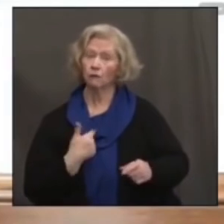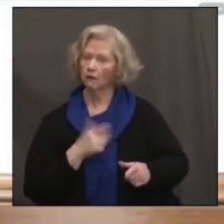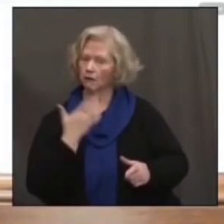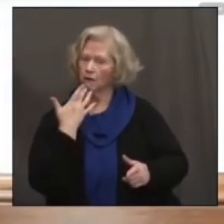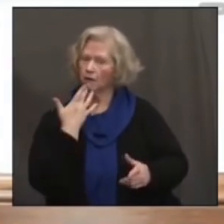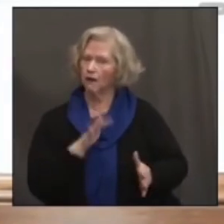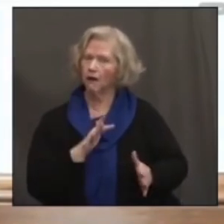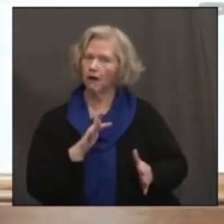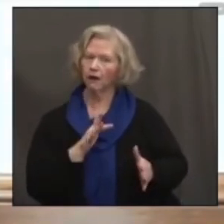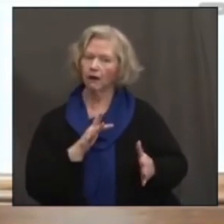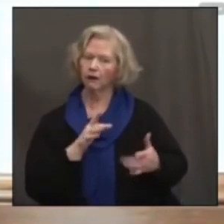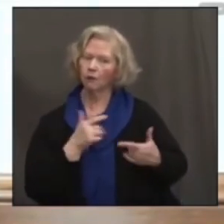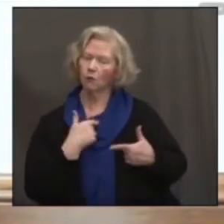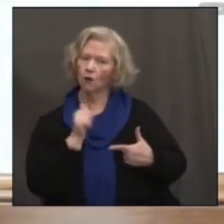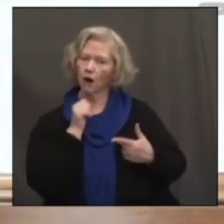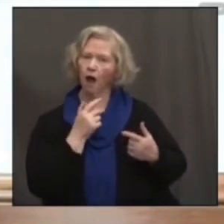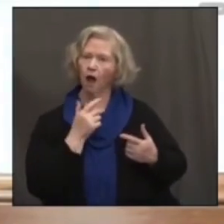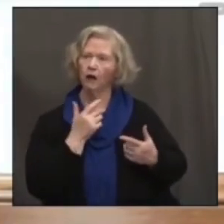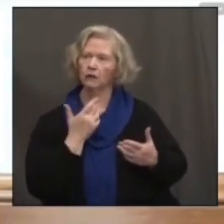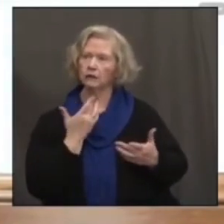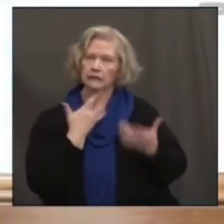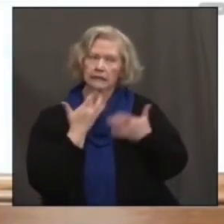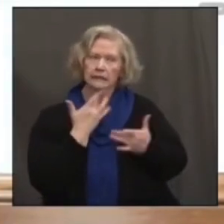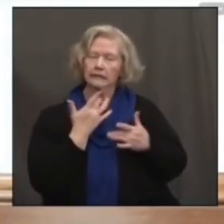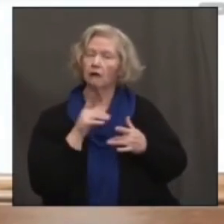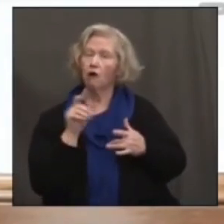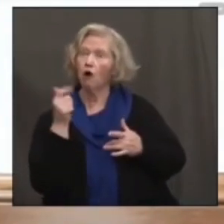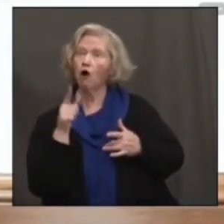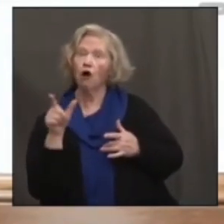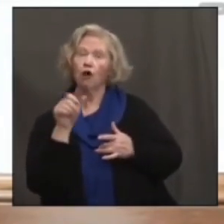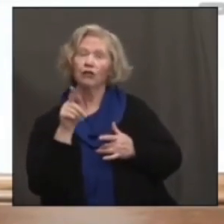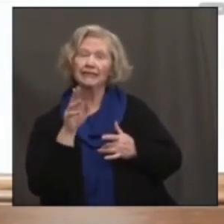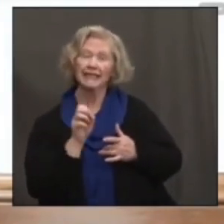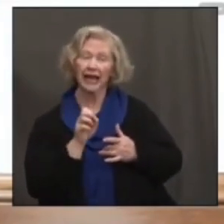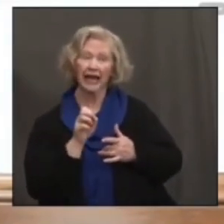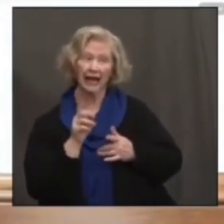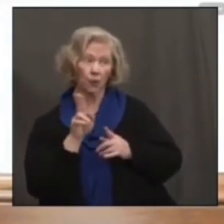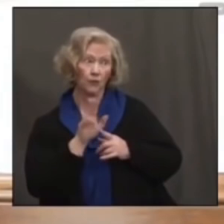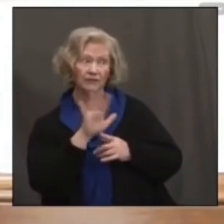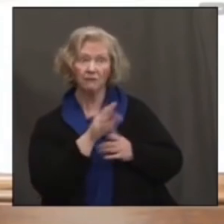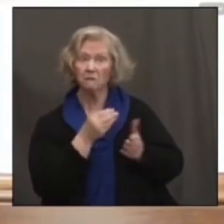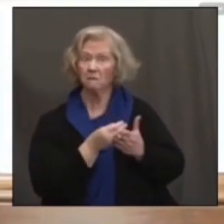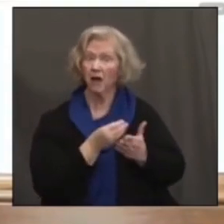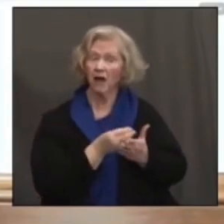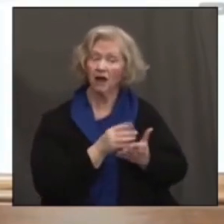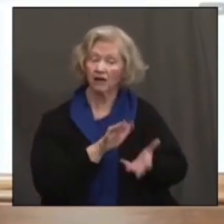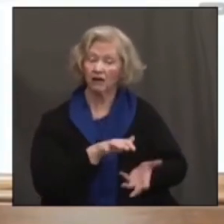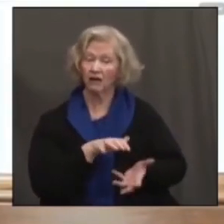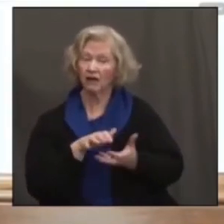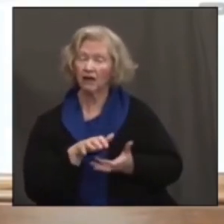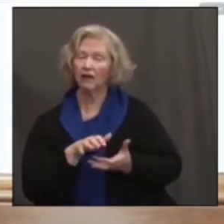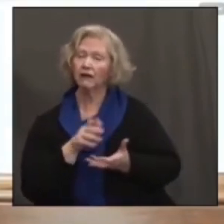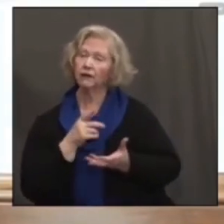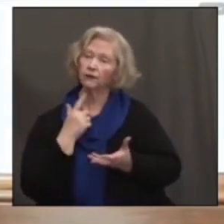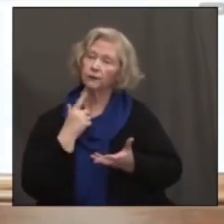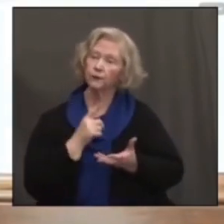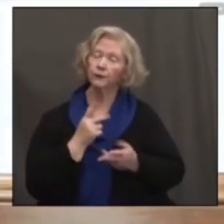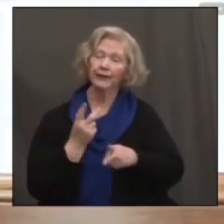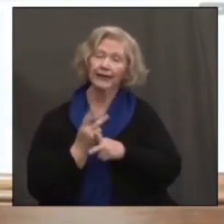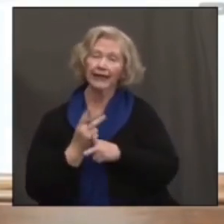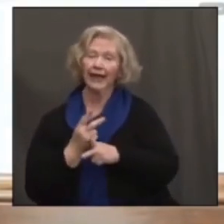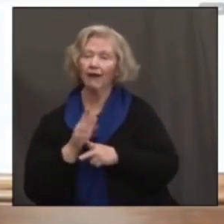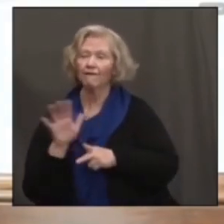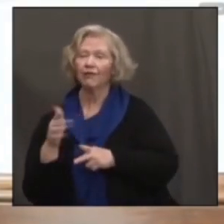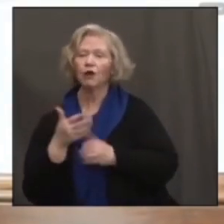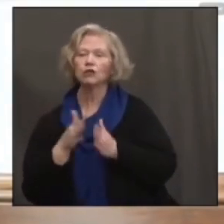to not be in certain situations like other states where they have to use the majority of that state and local aid to basically take care of their